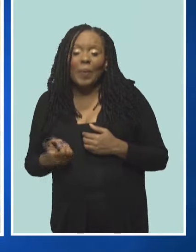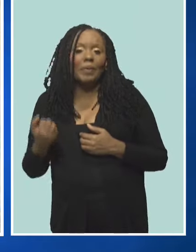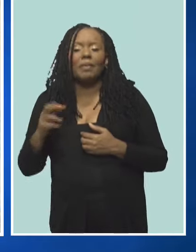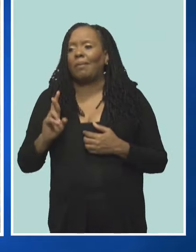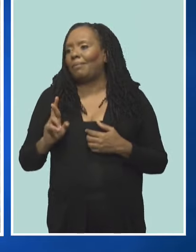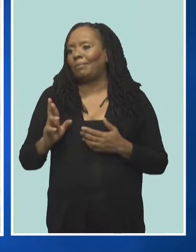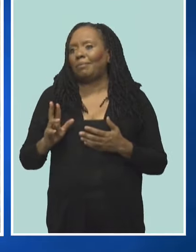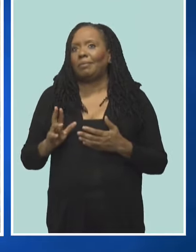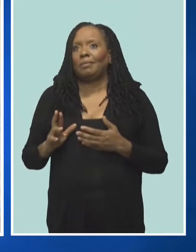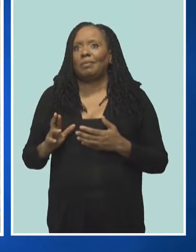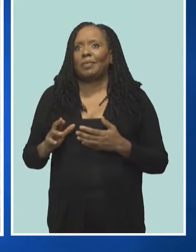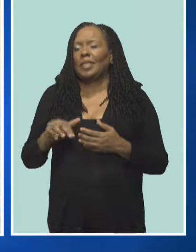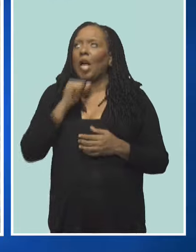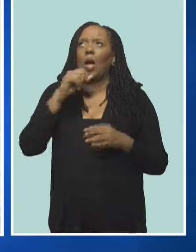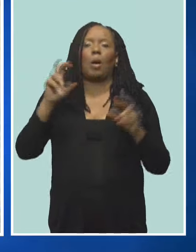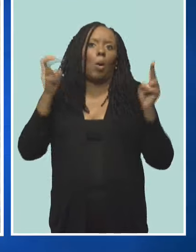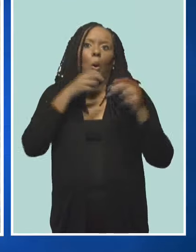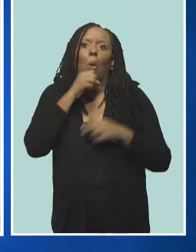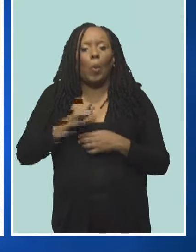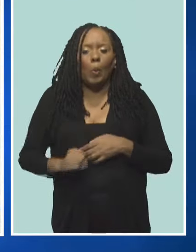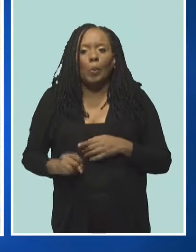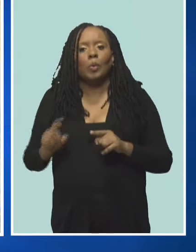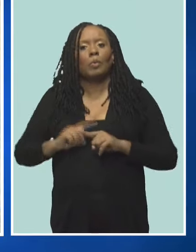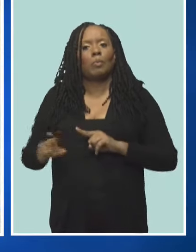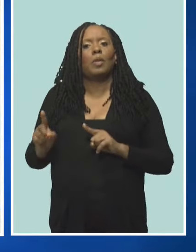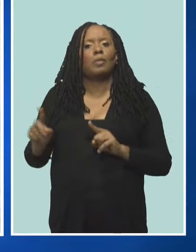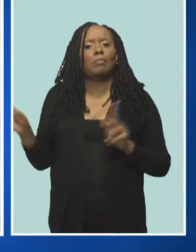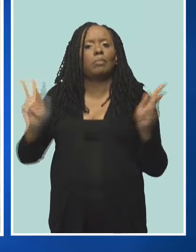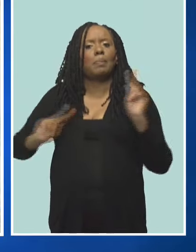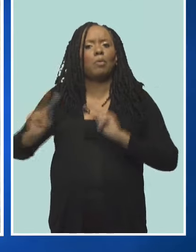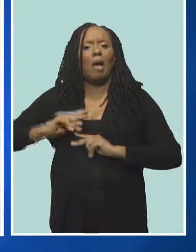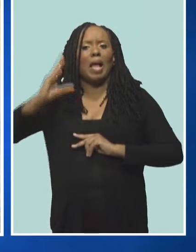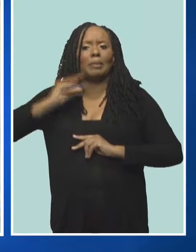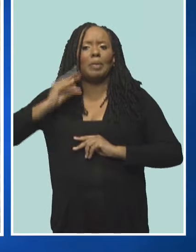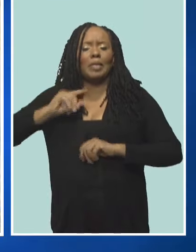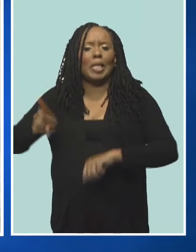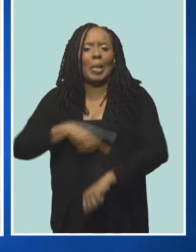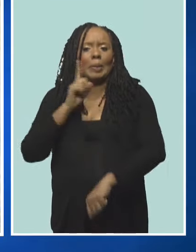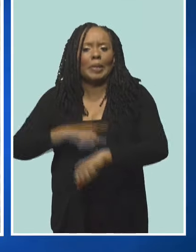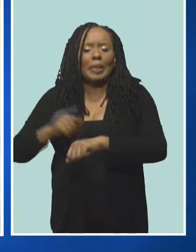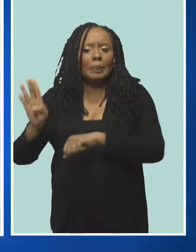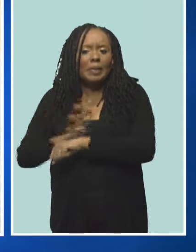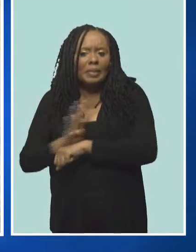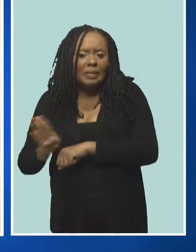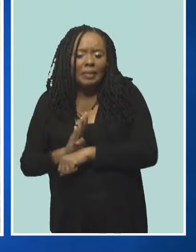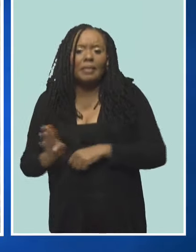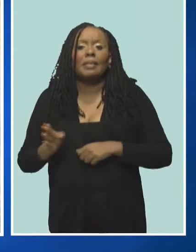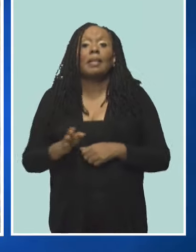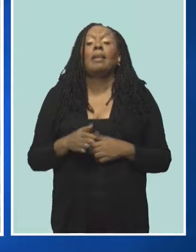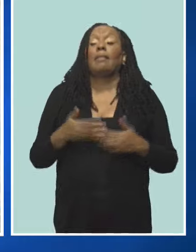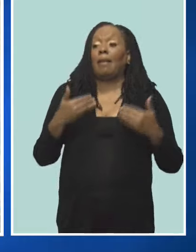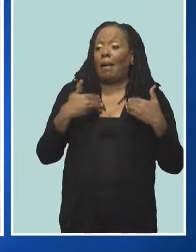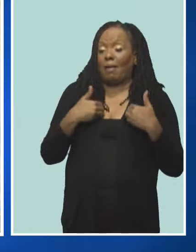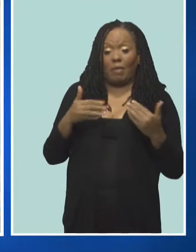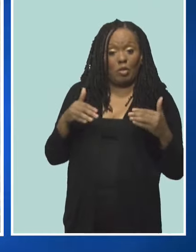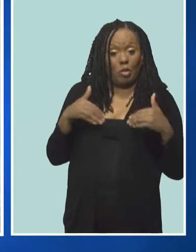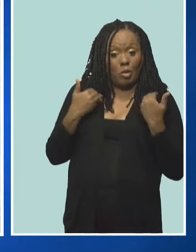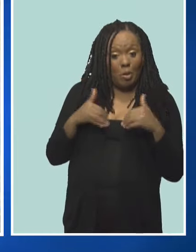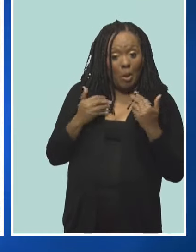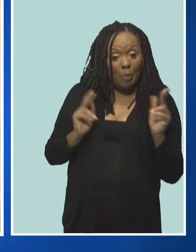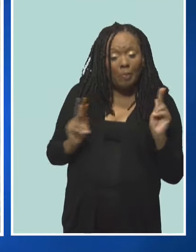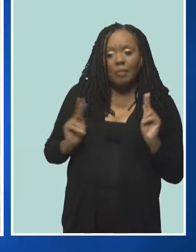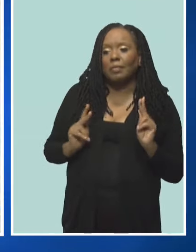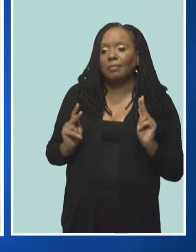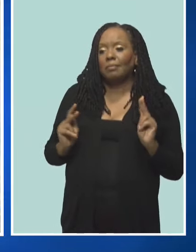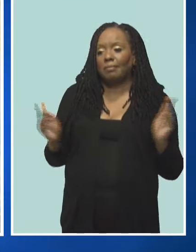entrepreneurs, we don't want to say old, and young, upcoming entrepreneurs. So we expect that you will